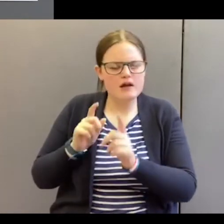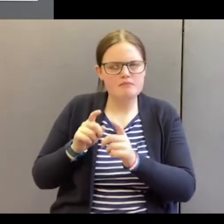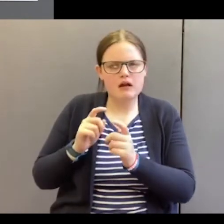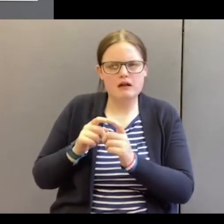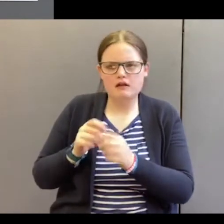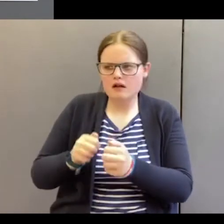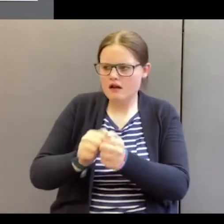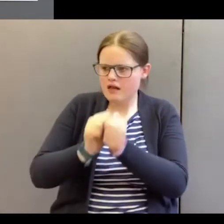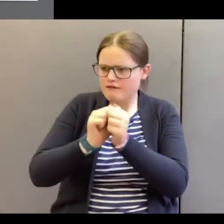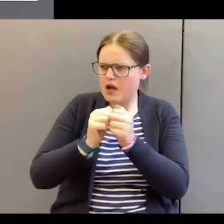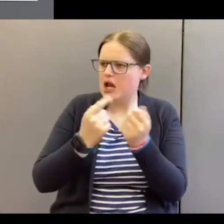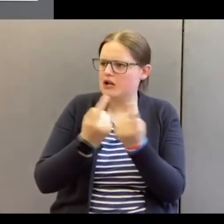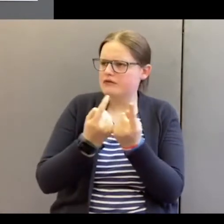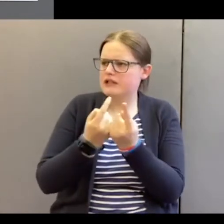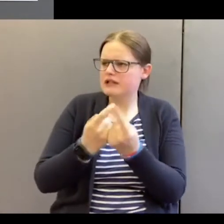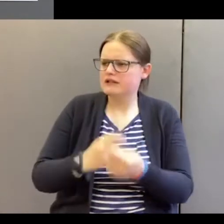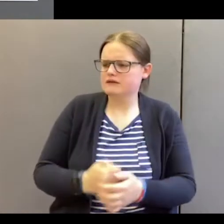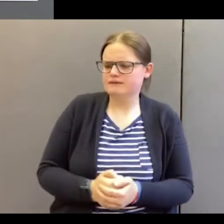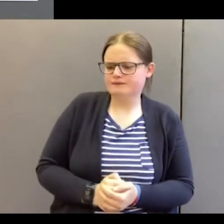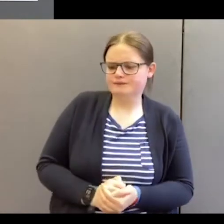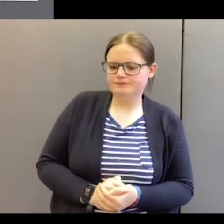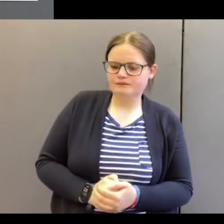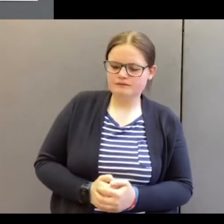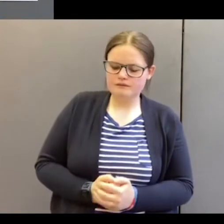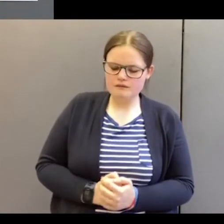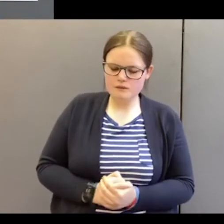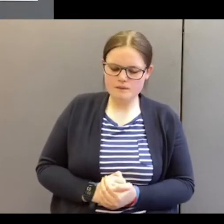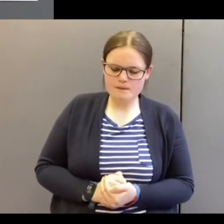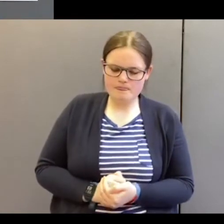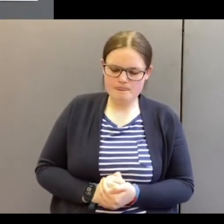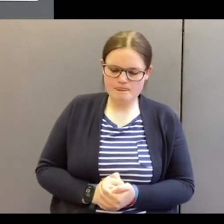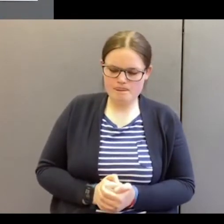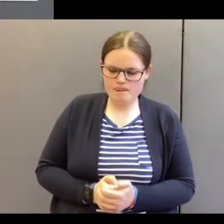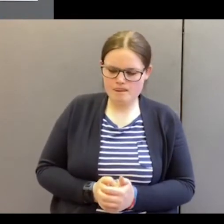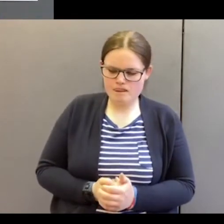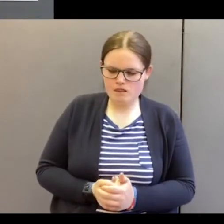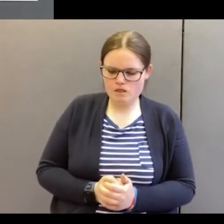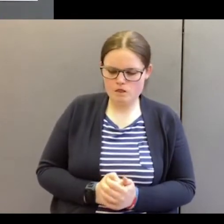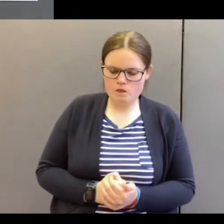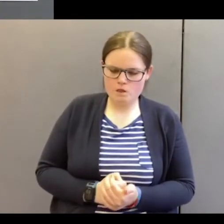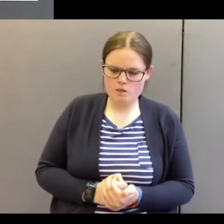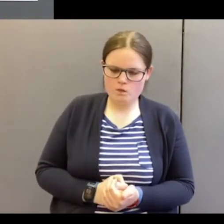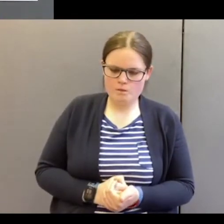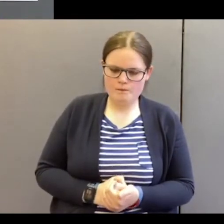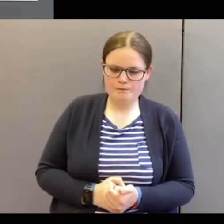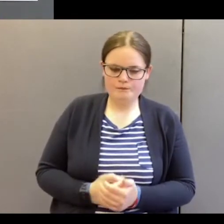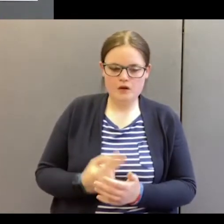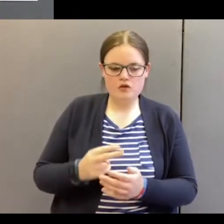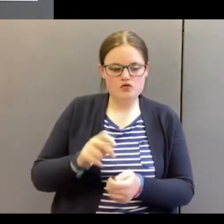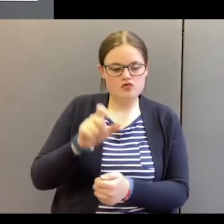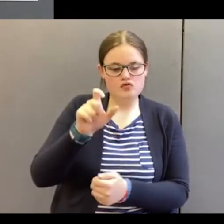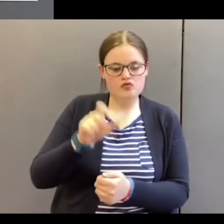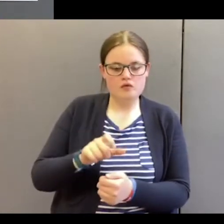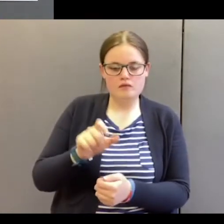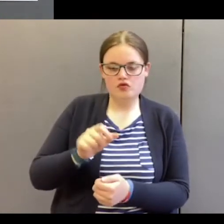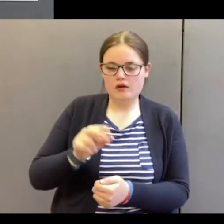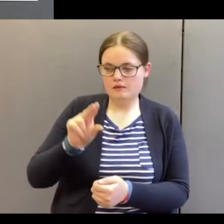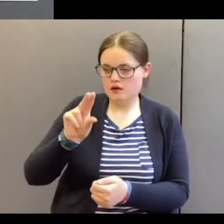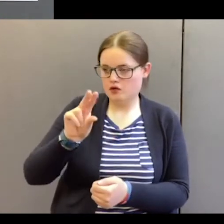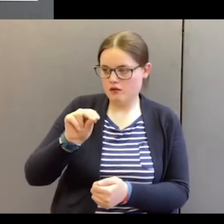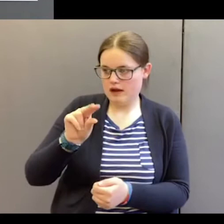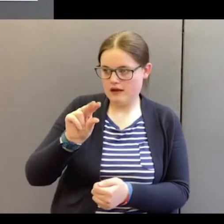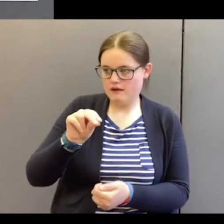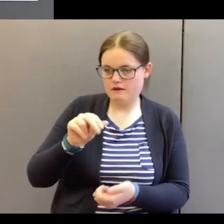are valuable things here in the context which add even more. These two chapters, chapter 12